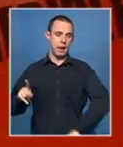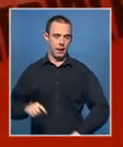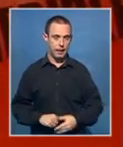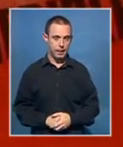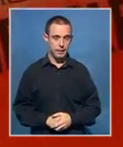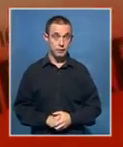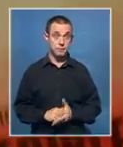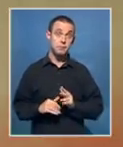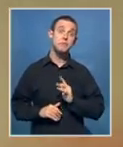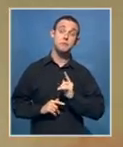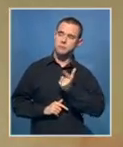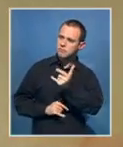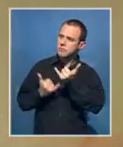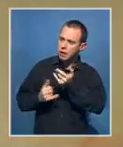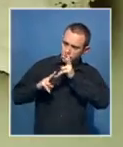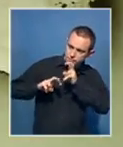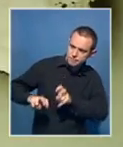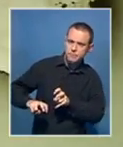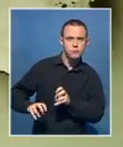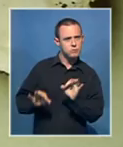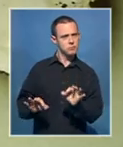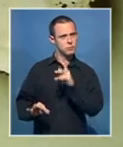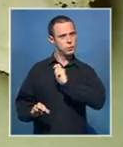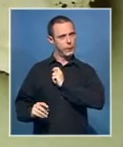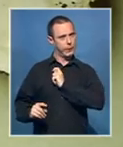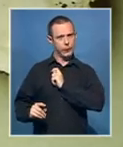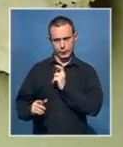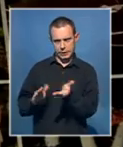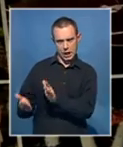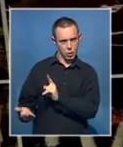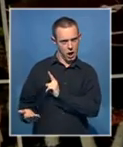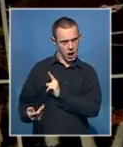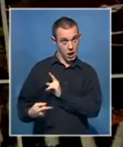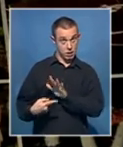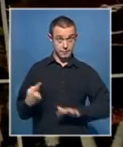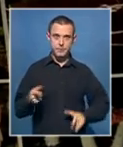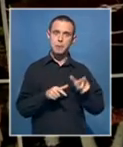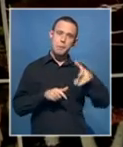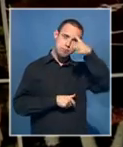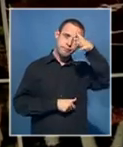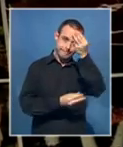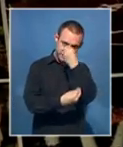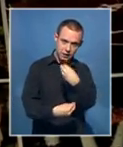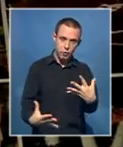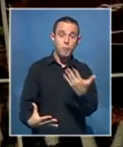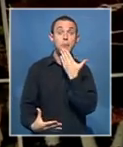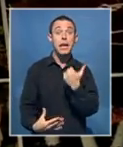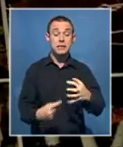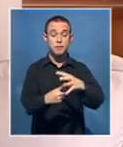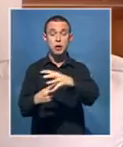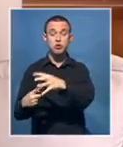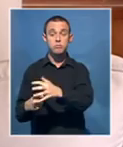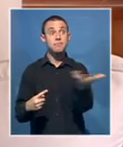As post-mortem results are still awaited, advice from experts, stay away from wild mushrooms.